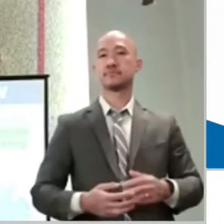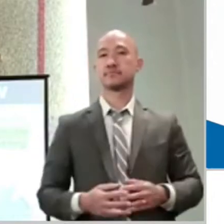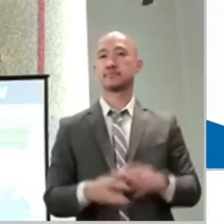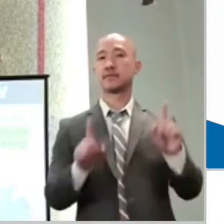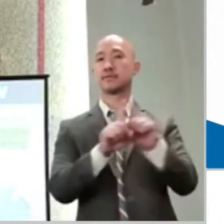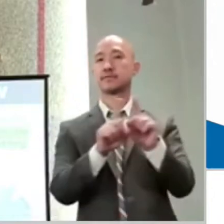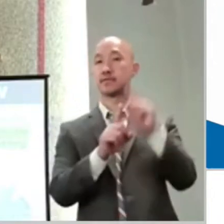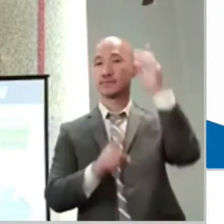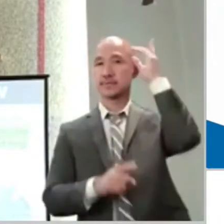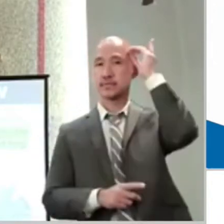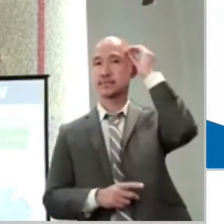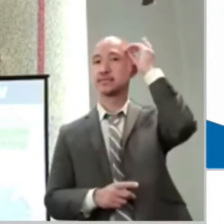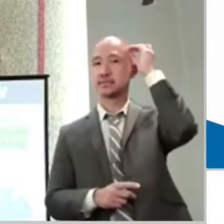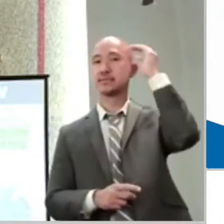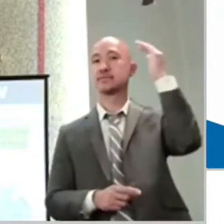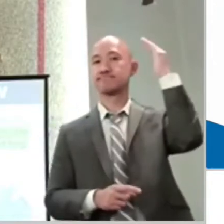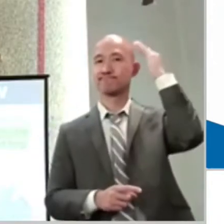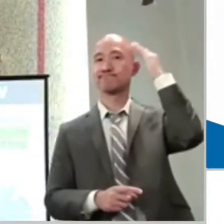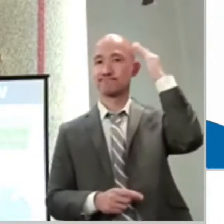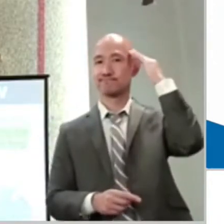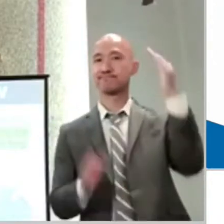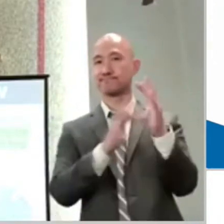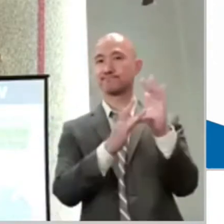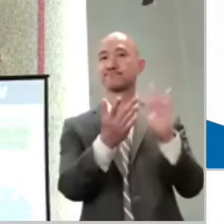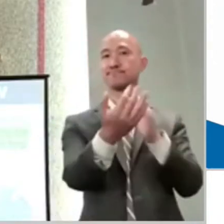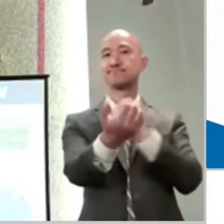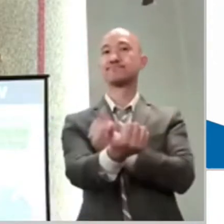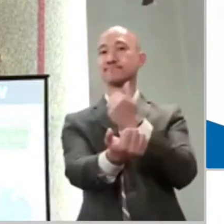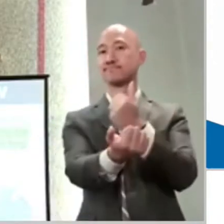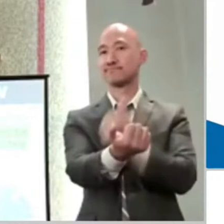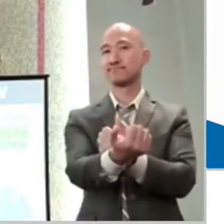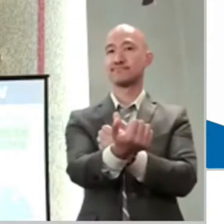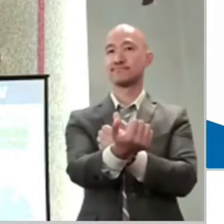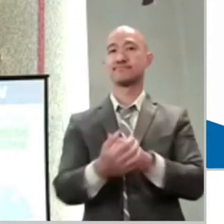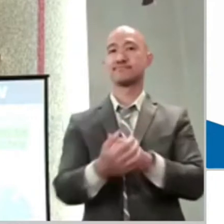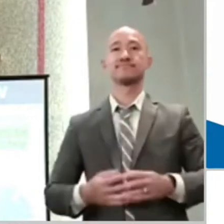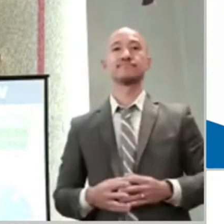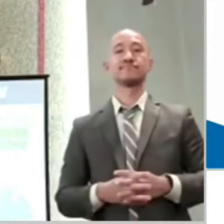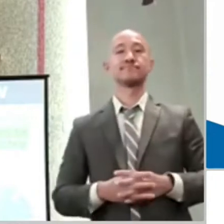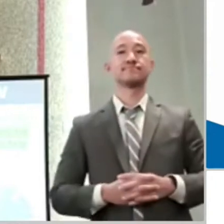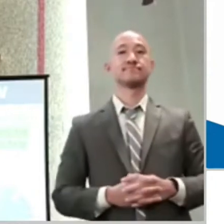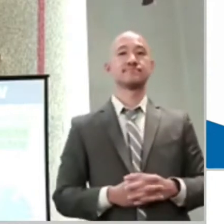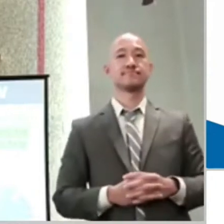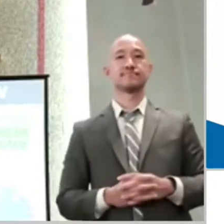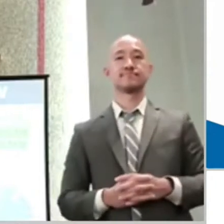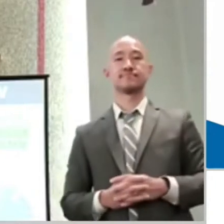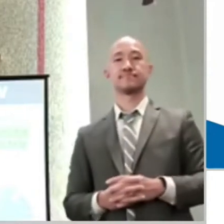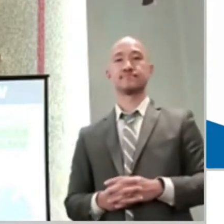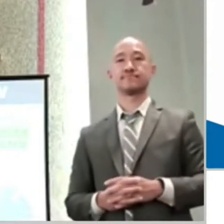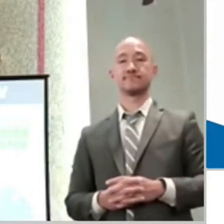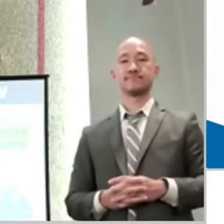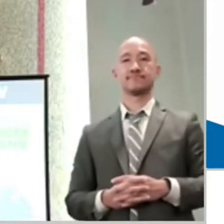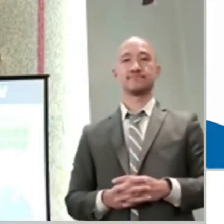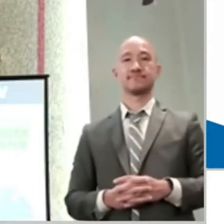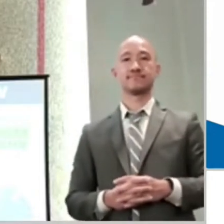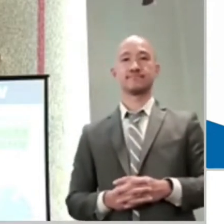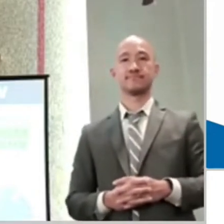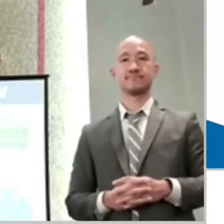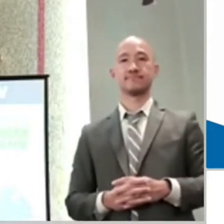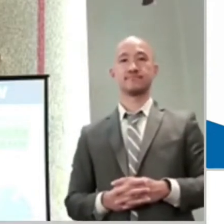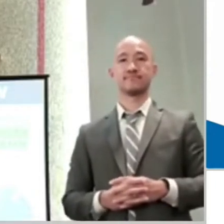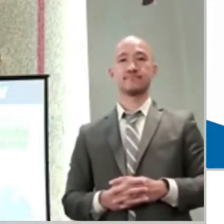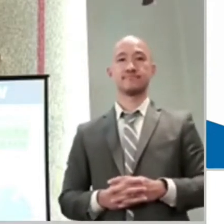There's a disconnect right there. And this is a picture of us, okay? This father pleading, begging,